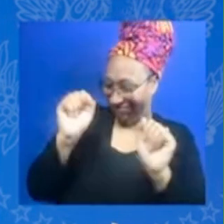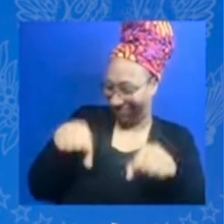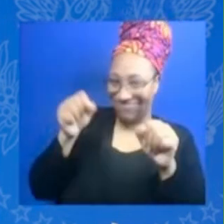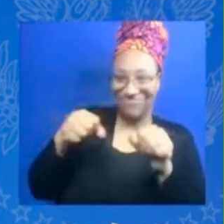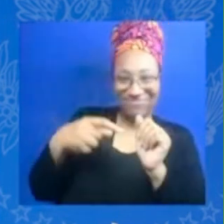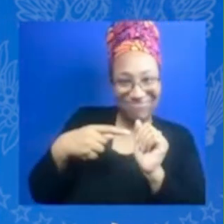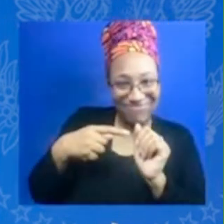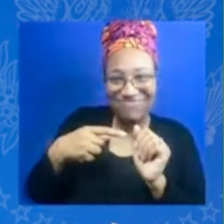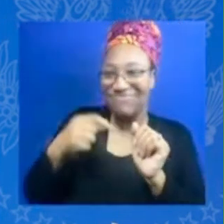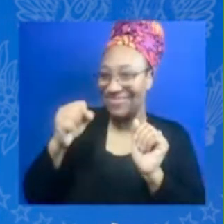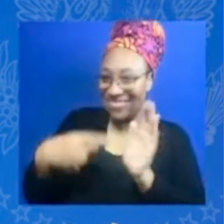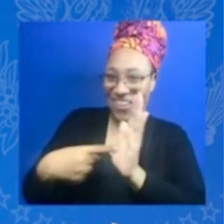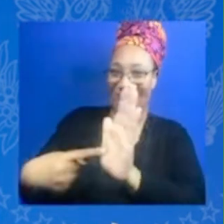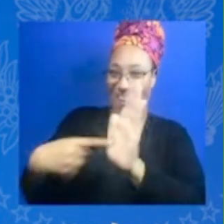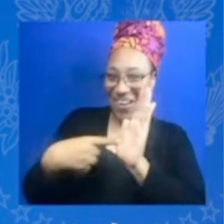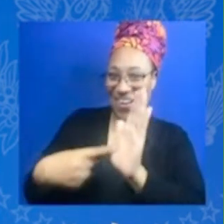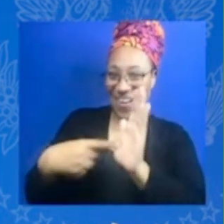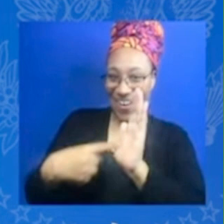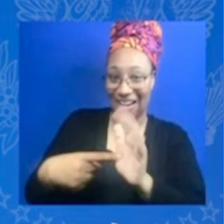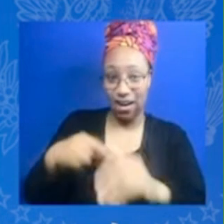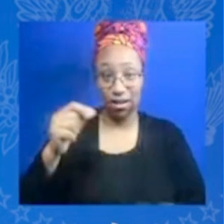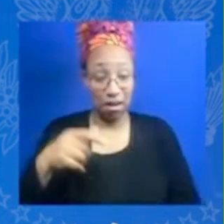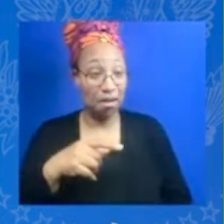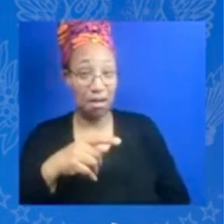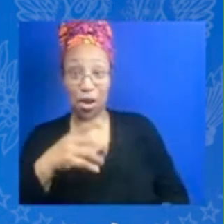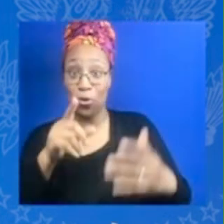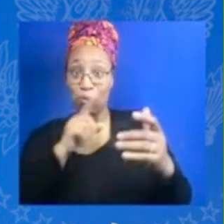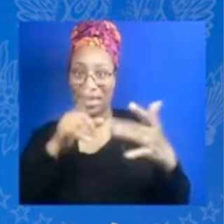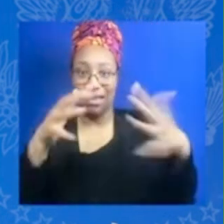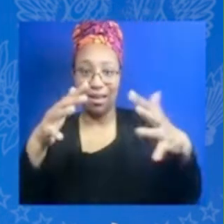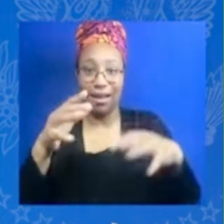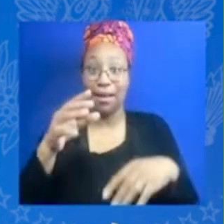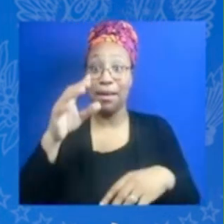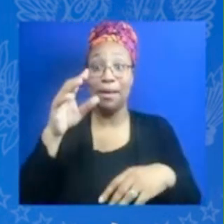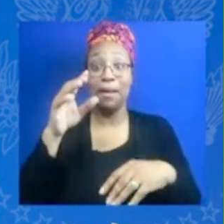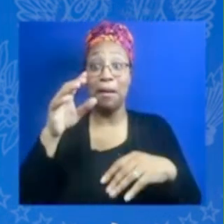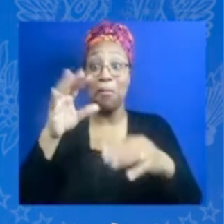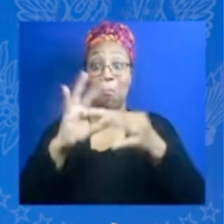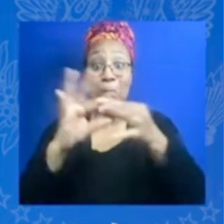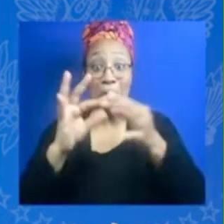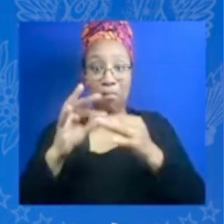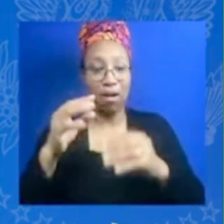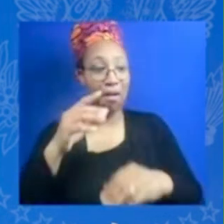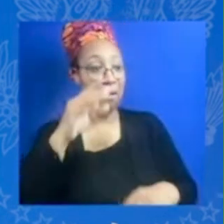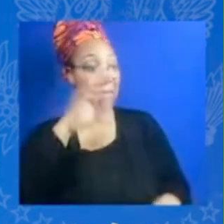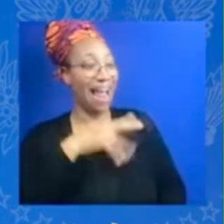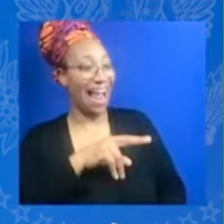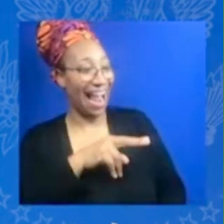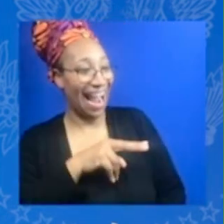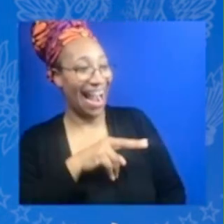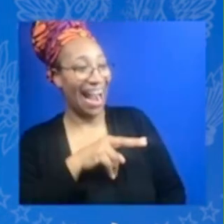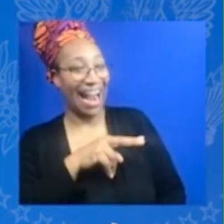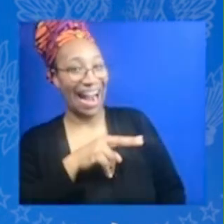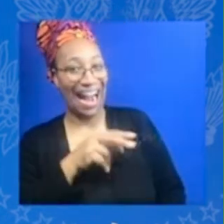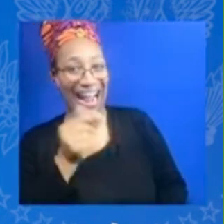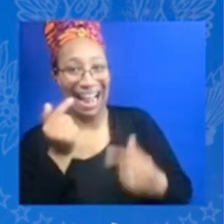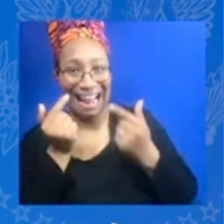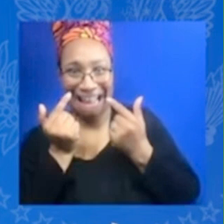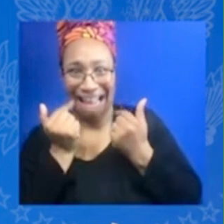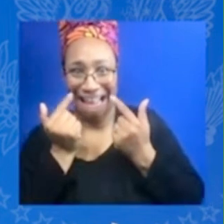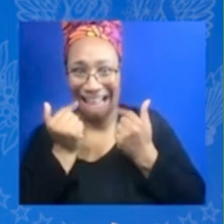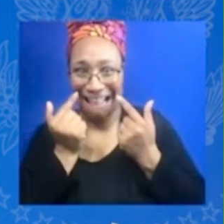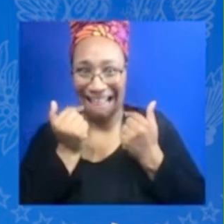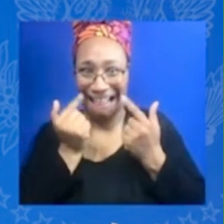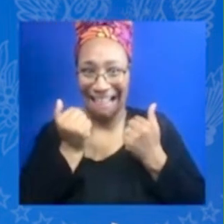and the other guy kind of laughed and um you know nodded and they said yeah business is war i hope you're ready to go to war